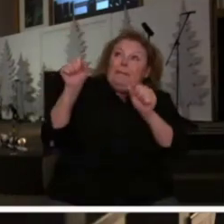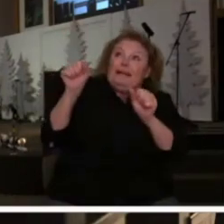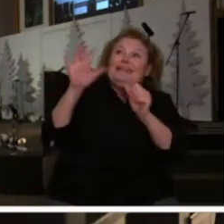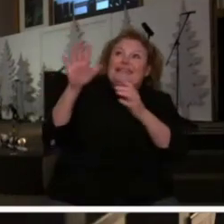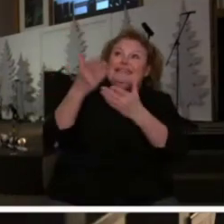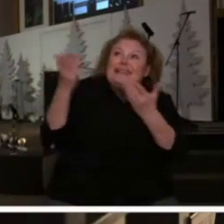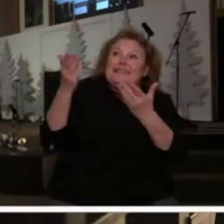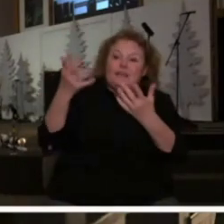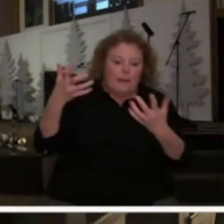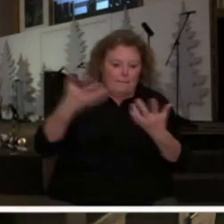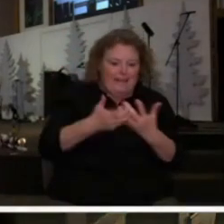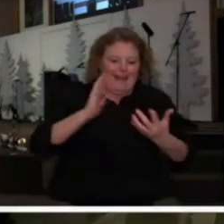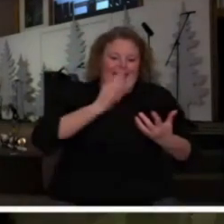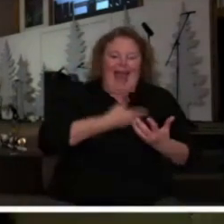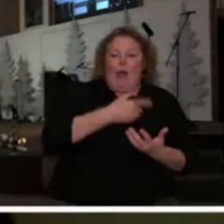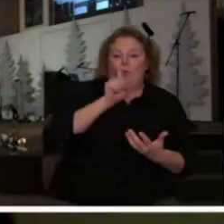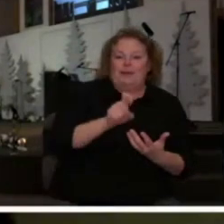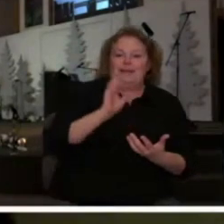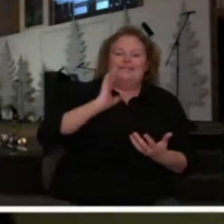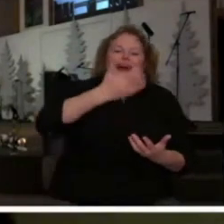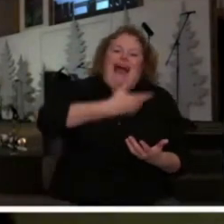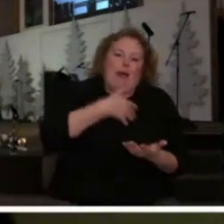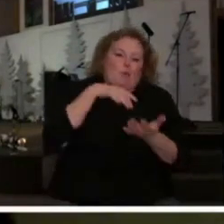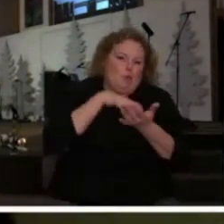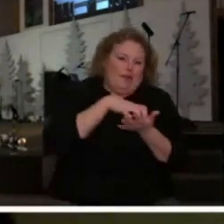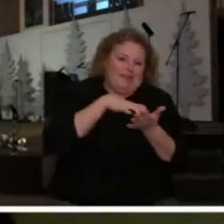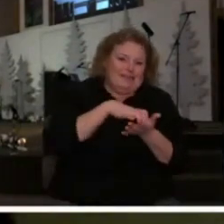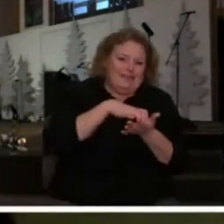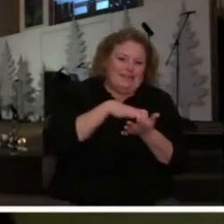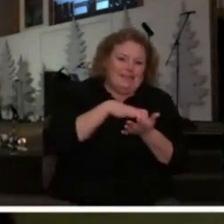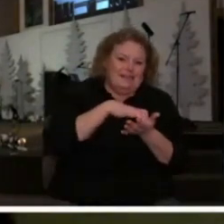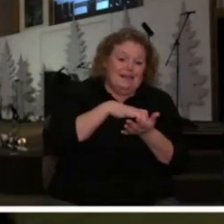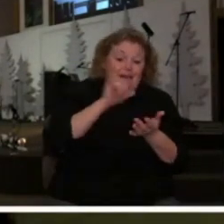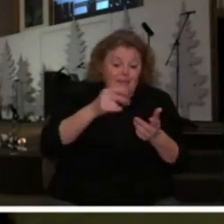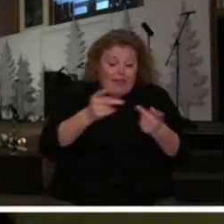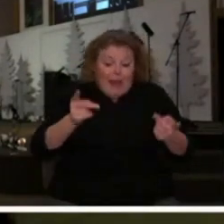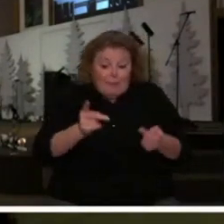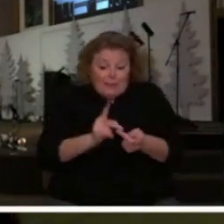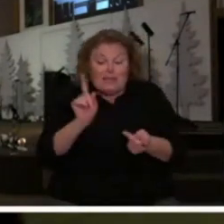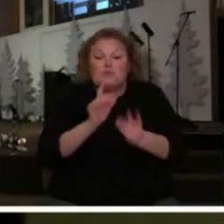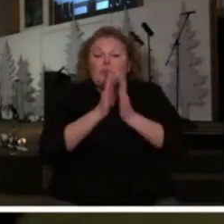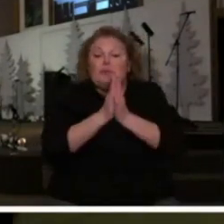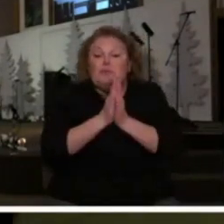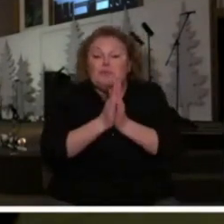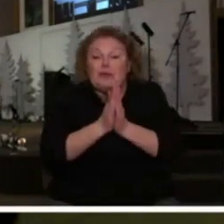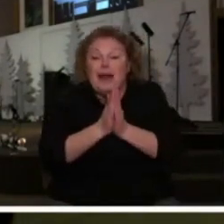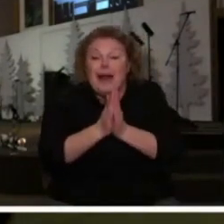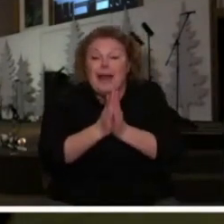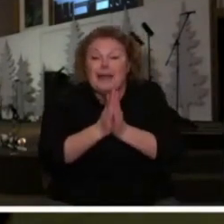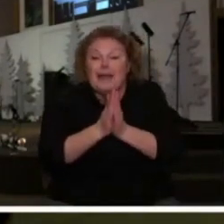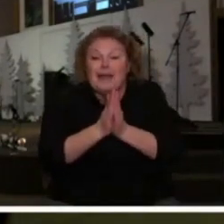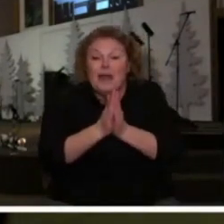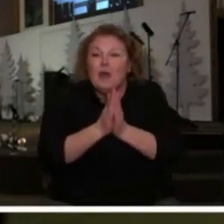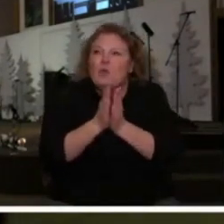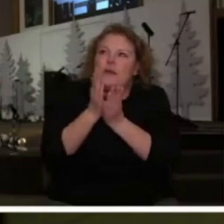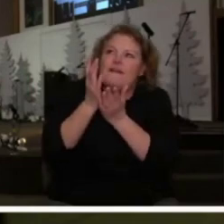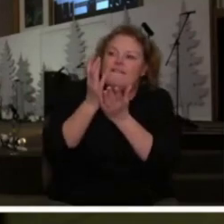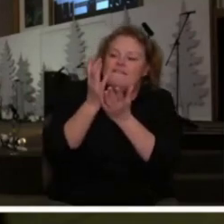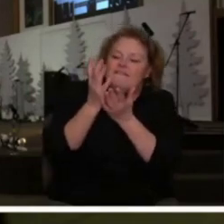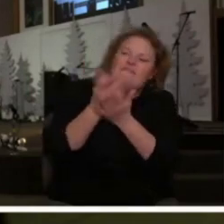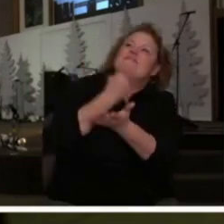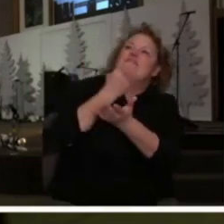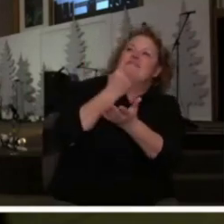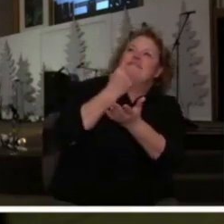weaknesses. It is that place in that place of prayer, that altar of prayer, where we tap into the heavenly